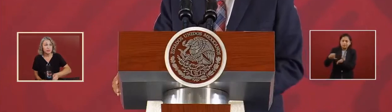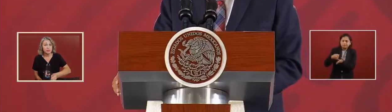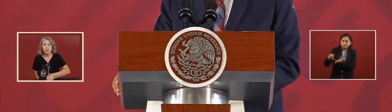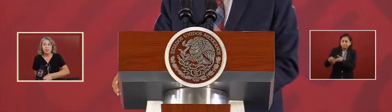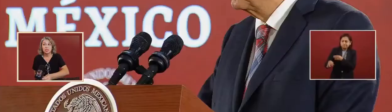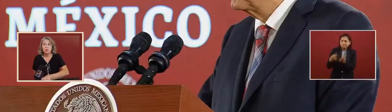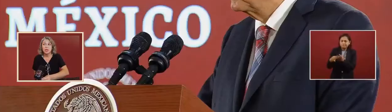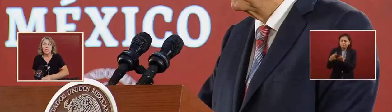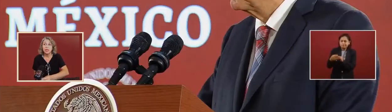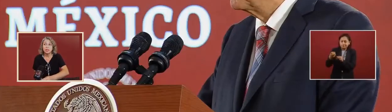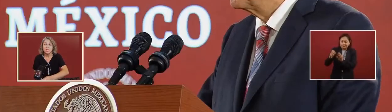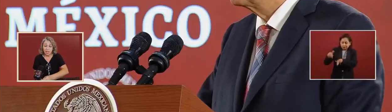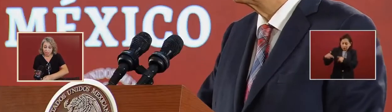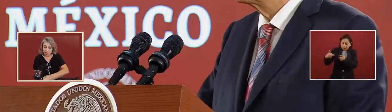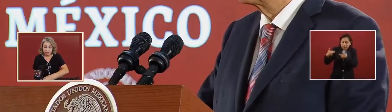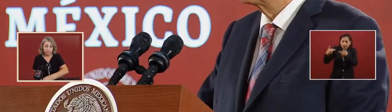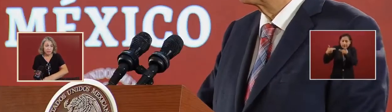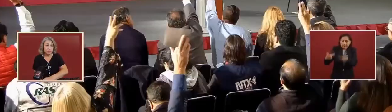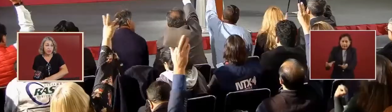of the environment